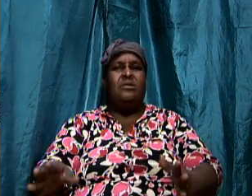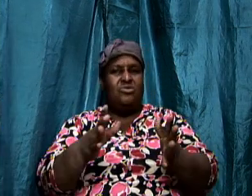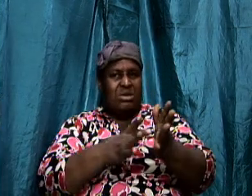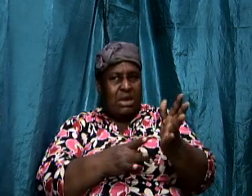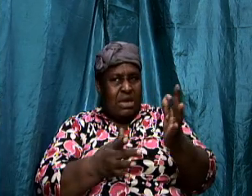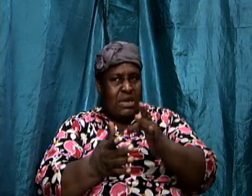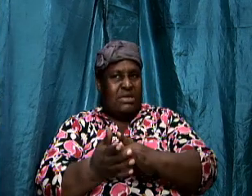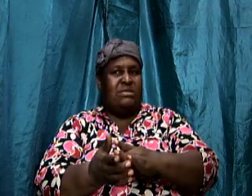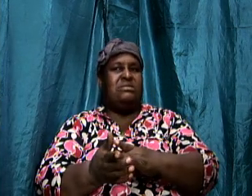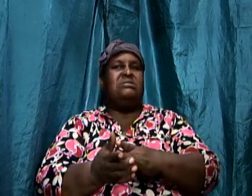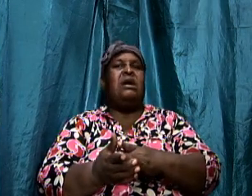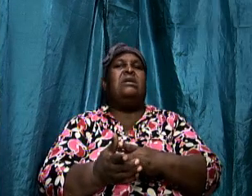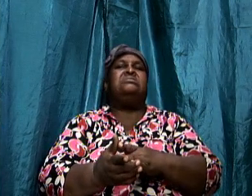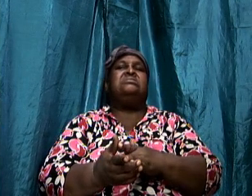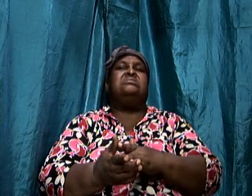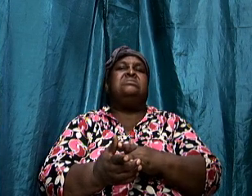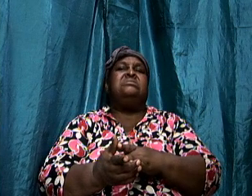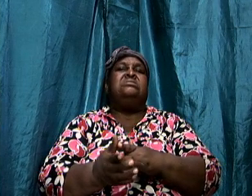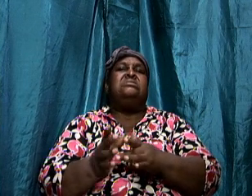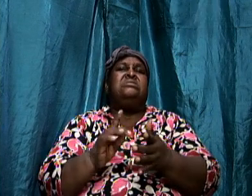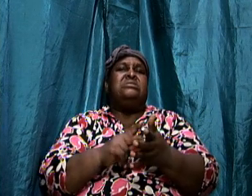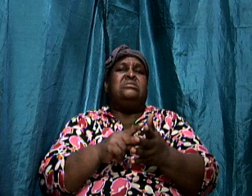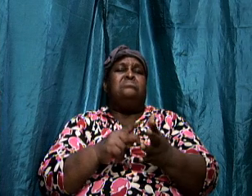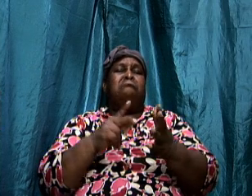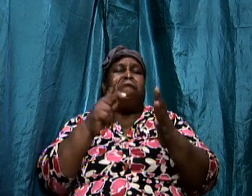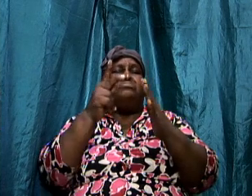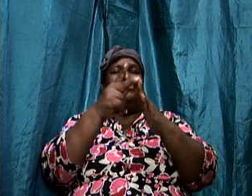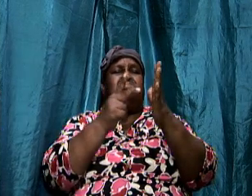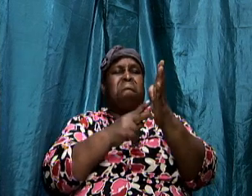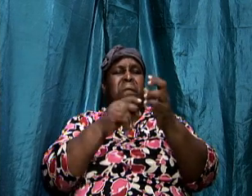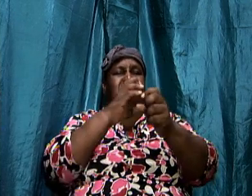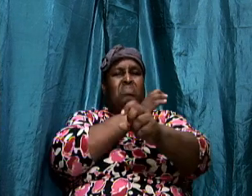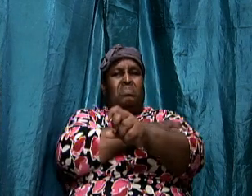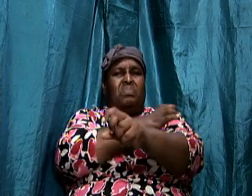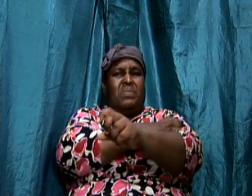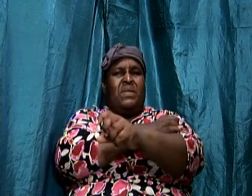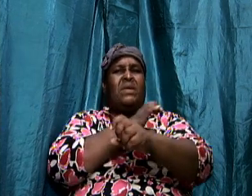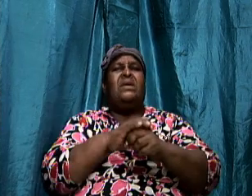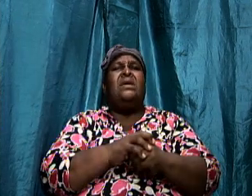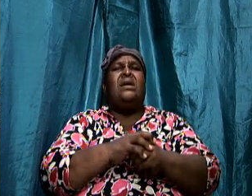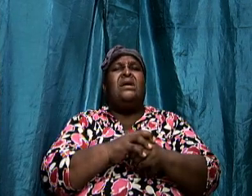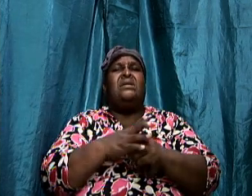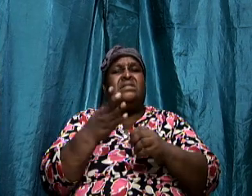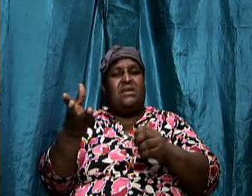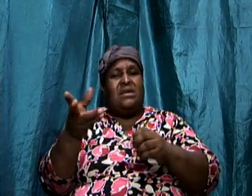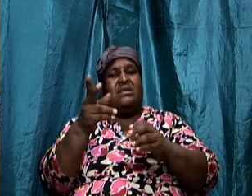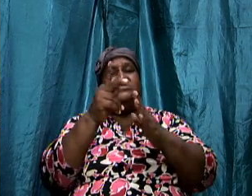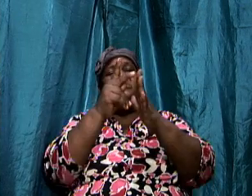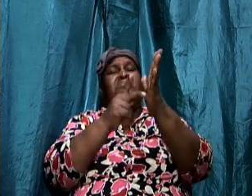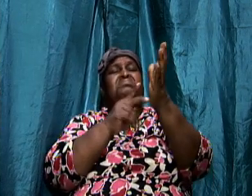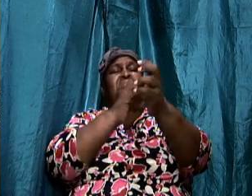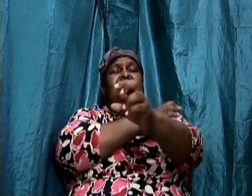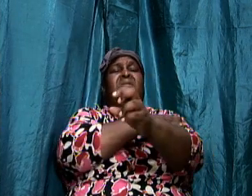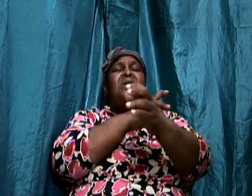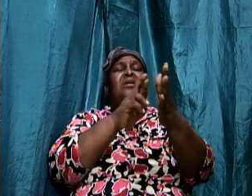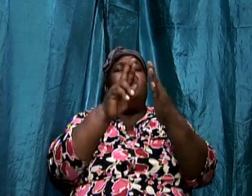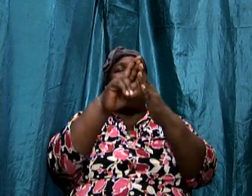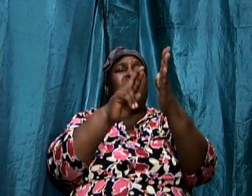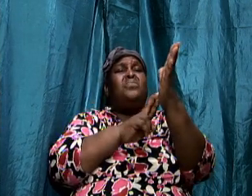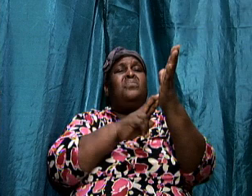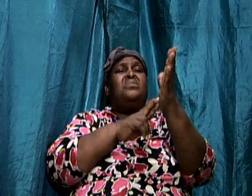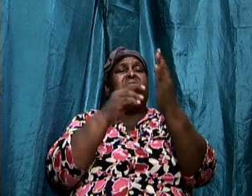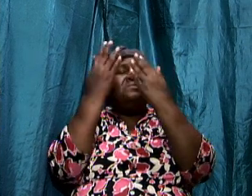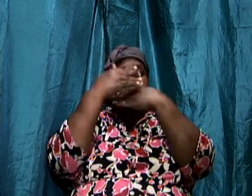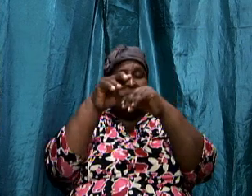spoiled principalities and powers and remember the bible said that these principalities and powers and rulers of darkness and